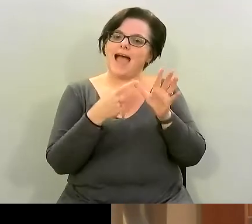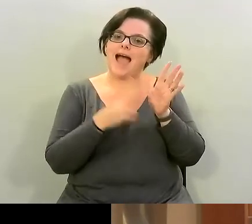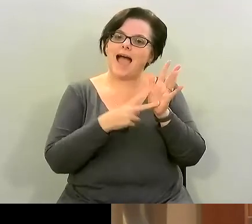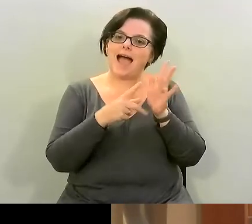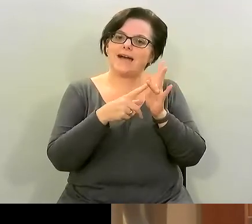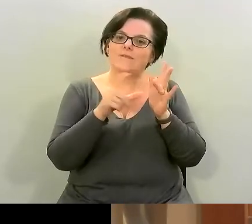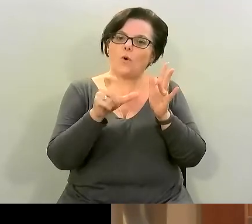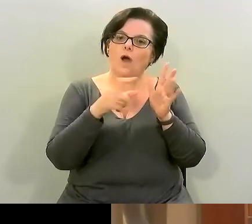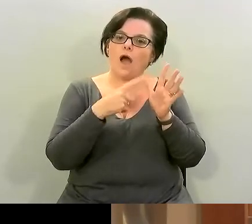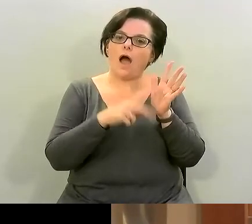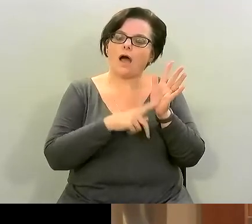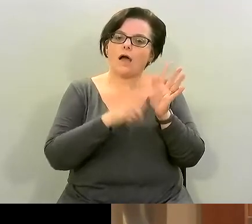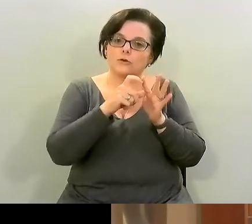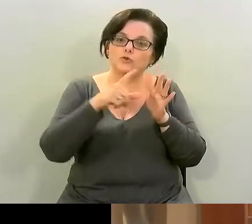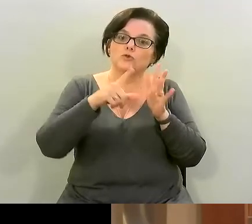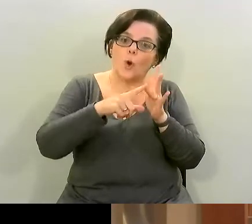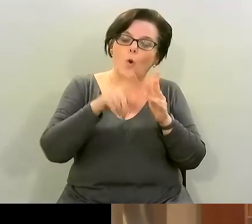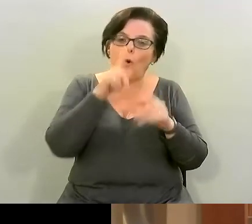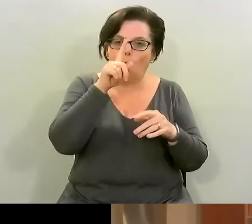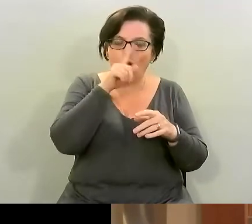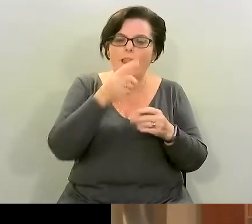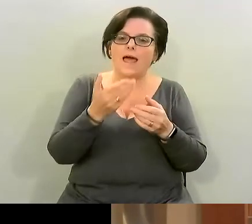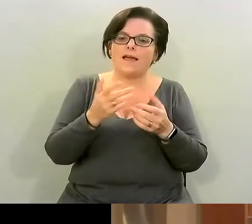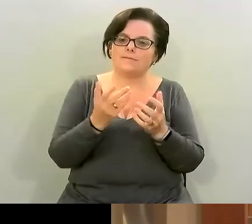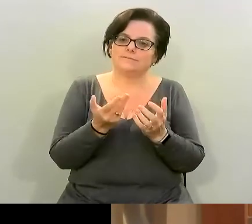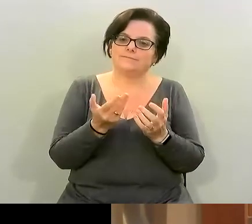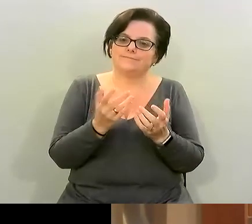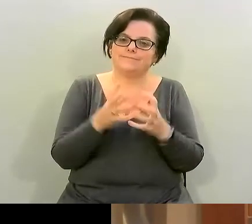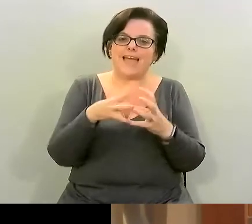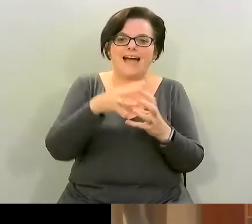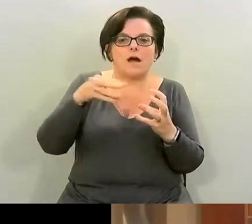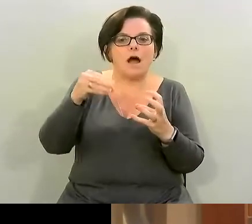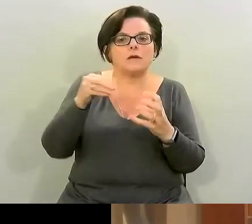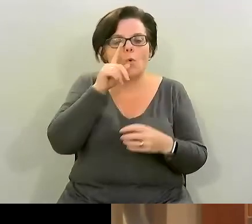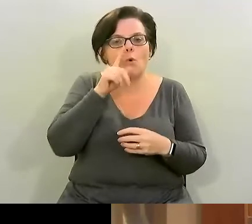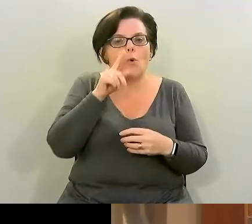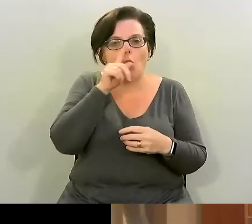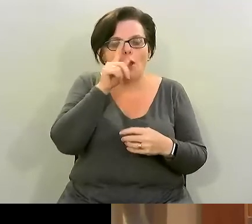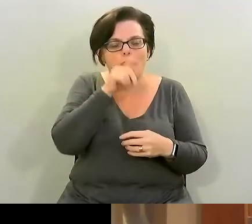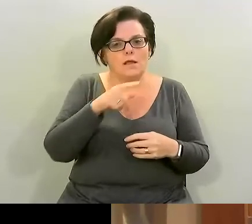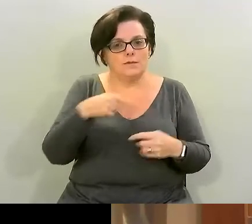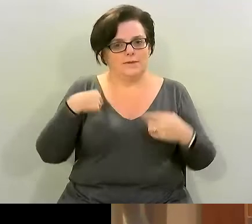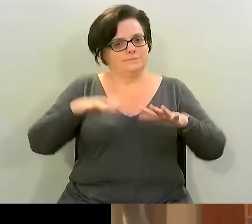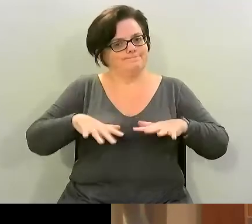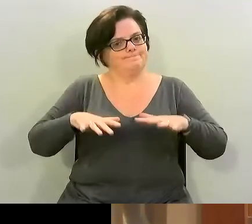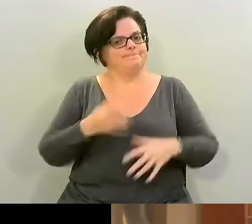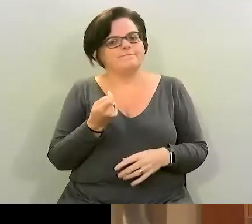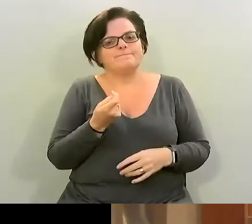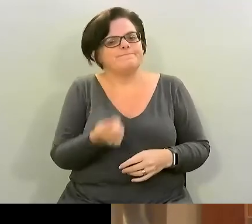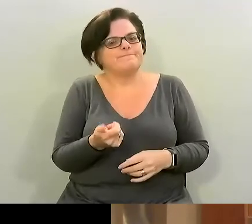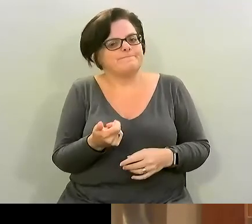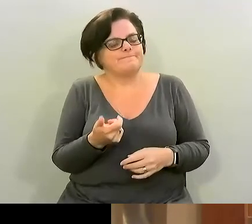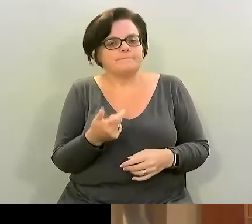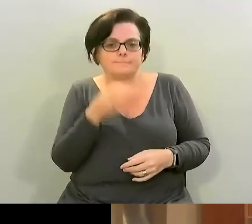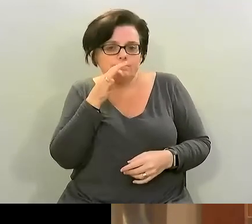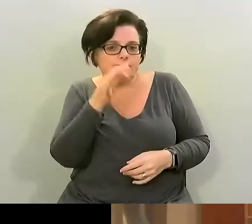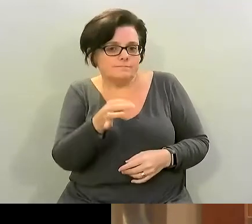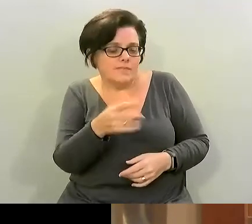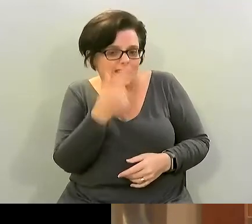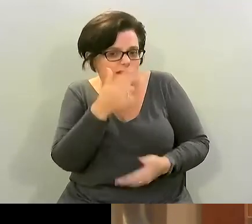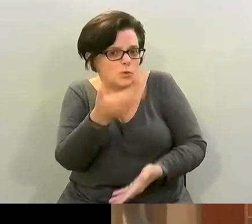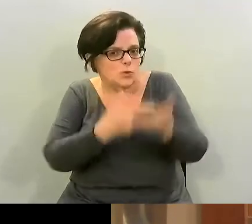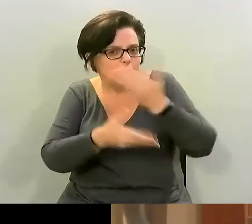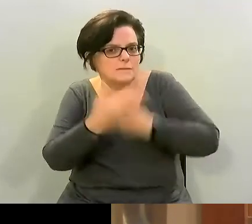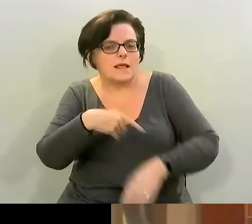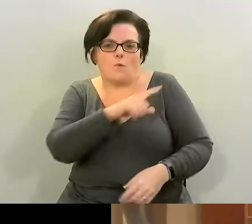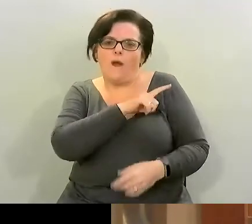here compared with lots of the other oils we get explain why avocado um oil is good um